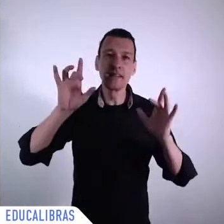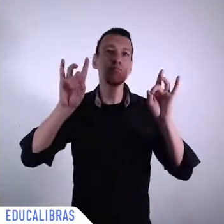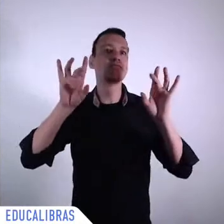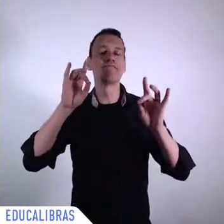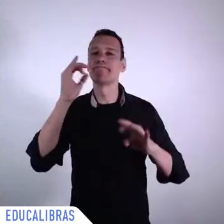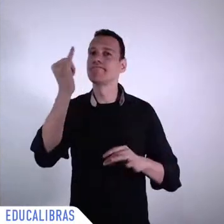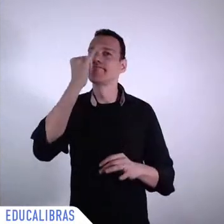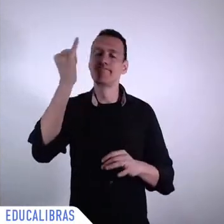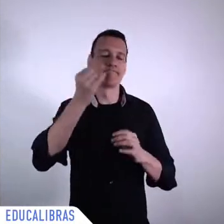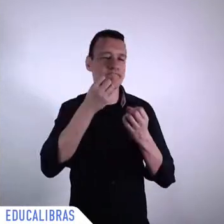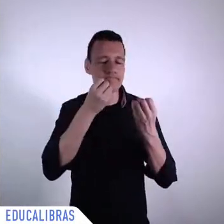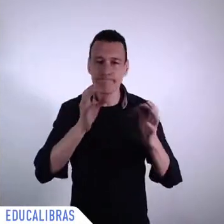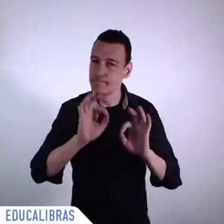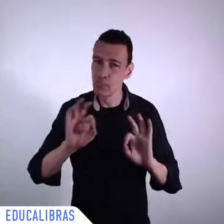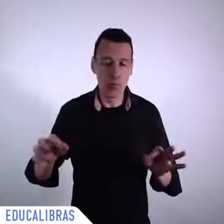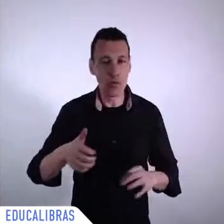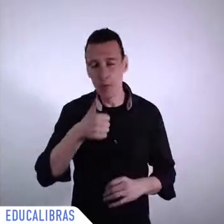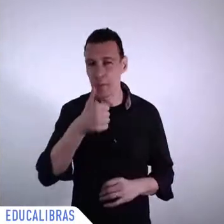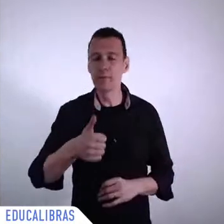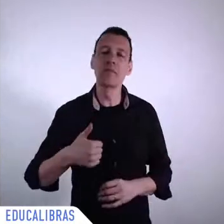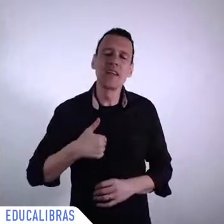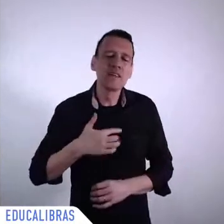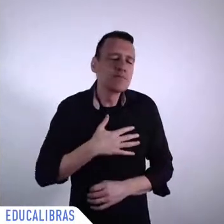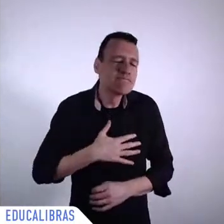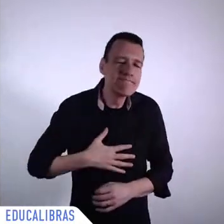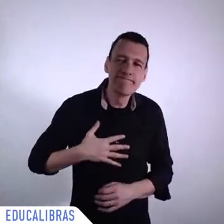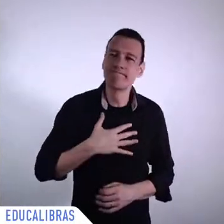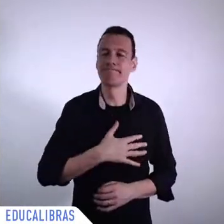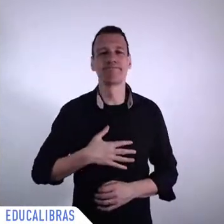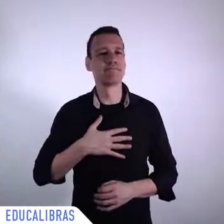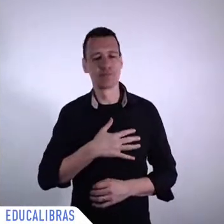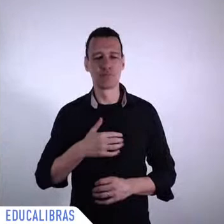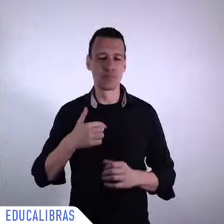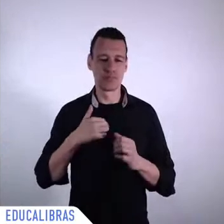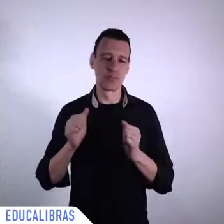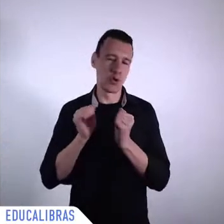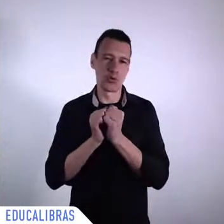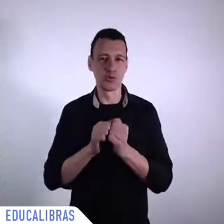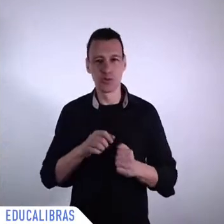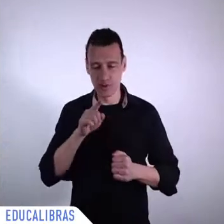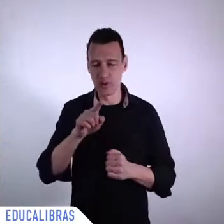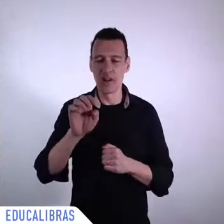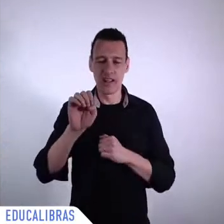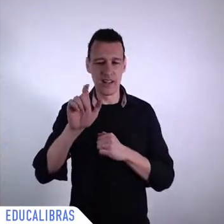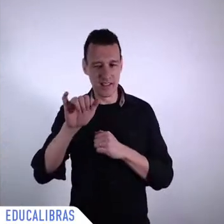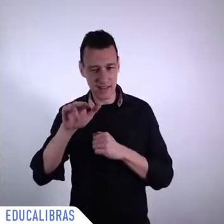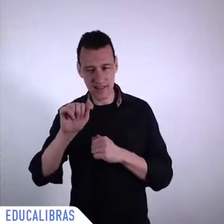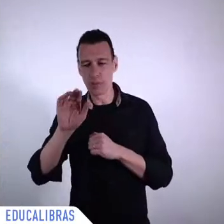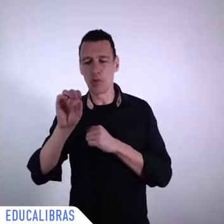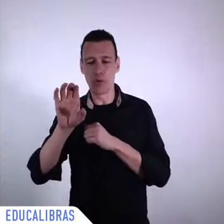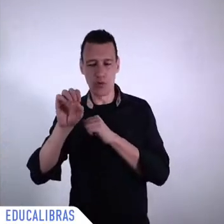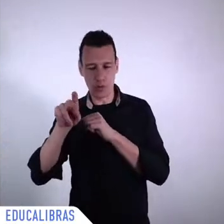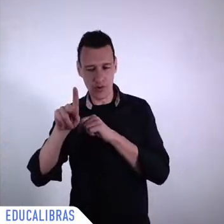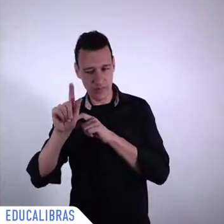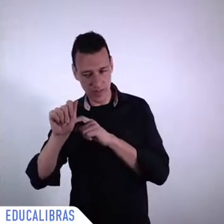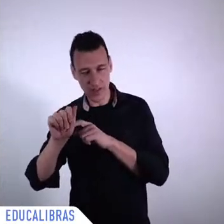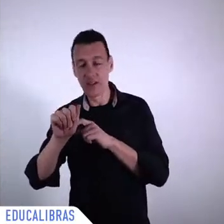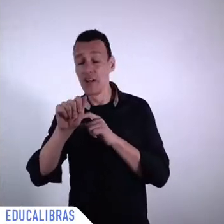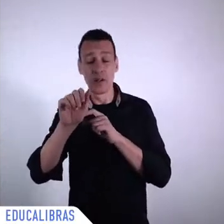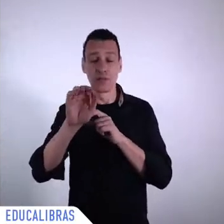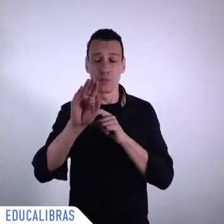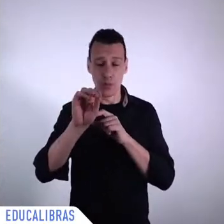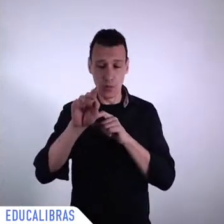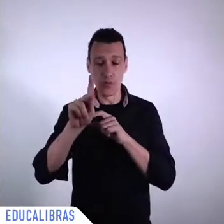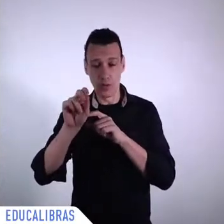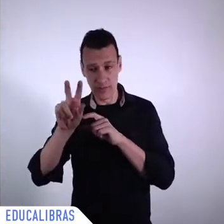Bokova, with whom I had the opportunity to cooperate intensively and extensively when I was foreign